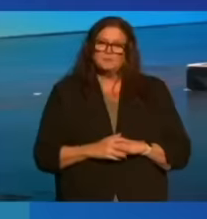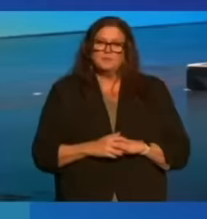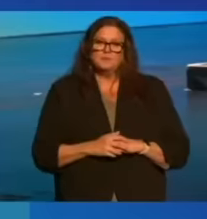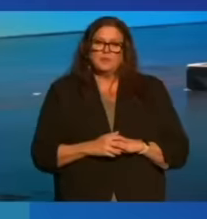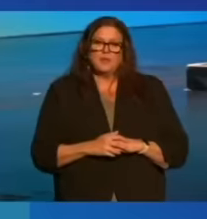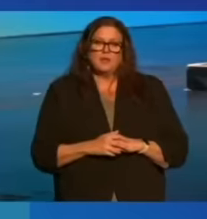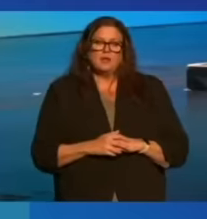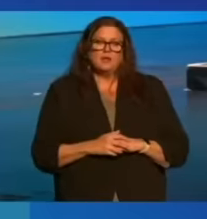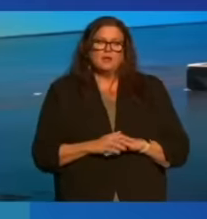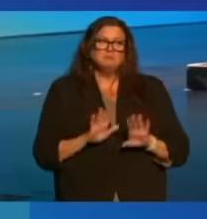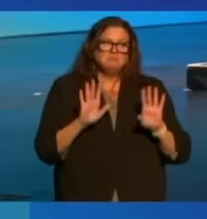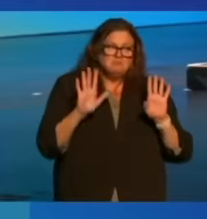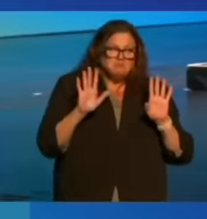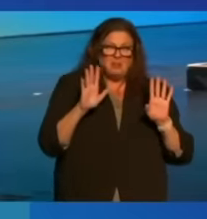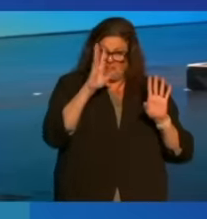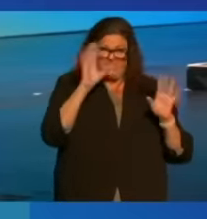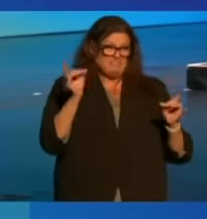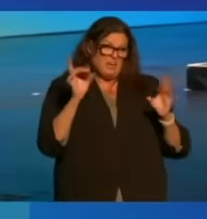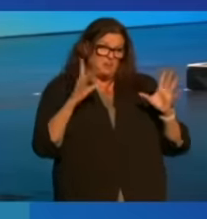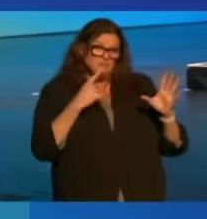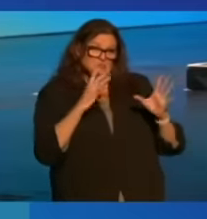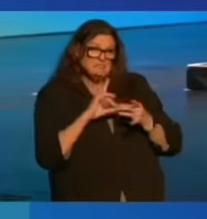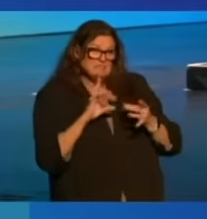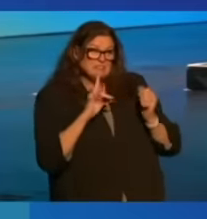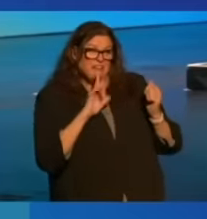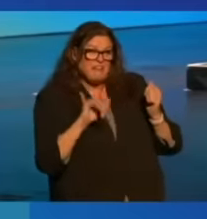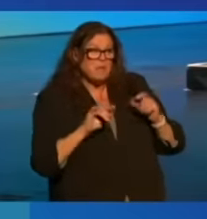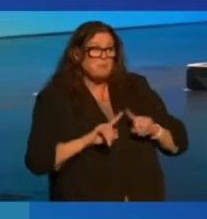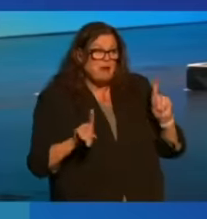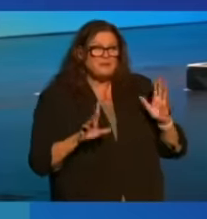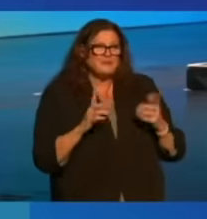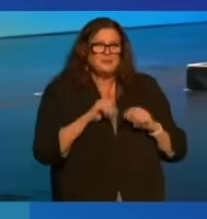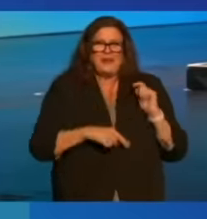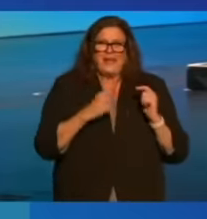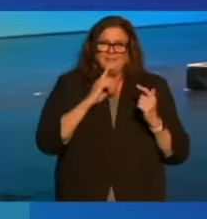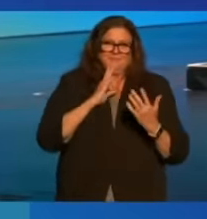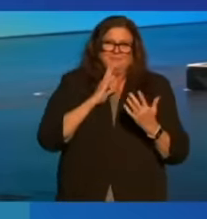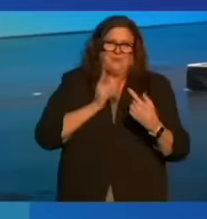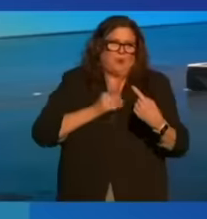Some of you may think that's controversial, but it really is hard to argue otherwise.